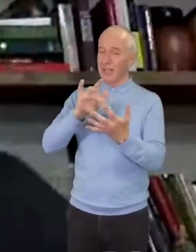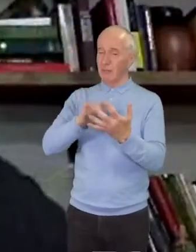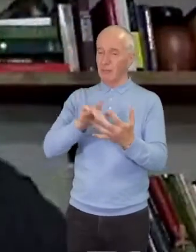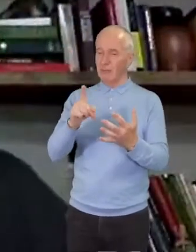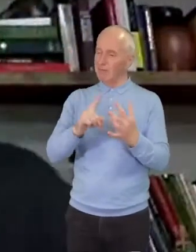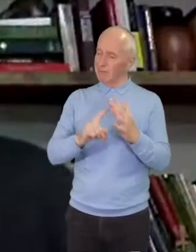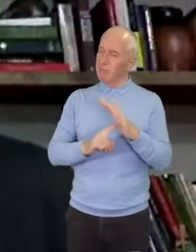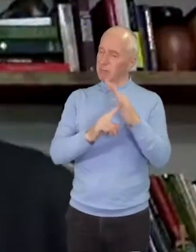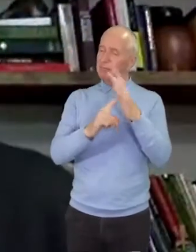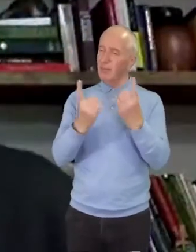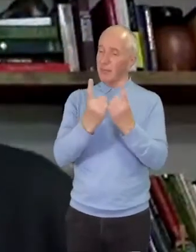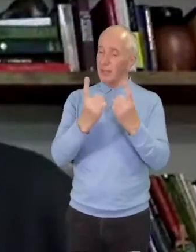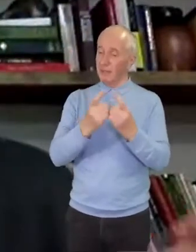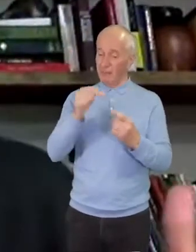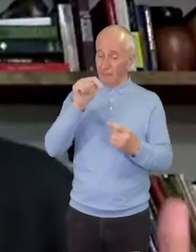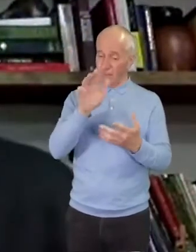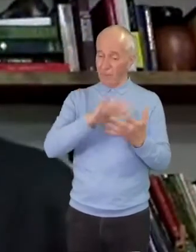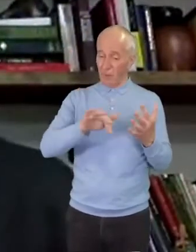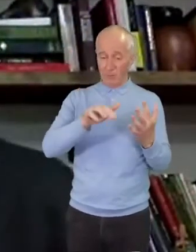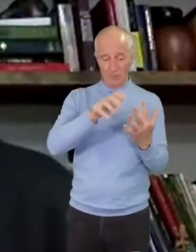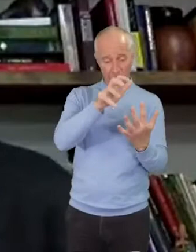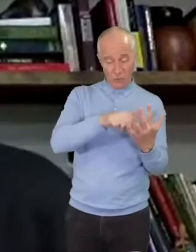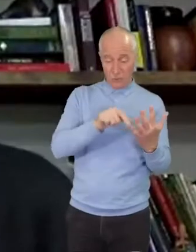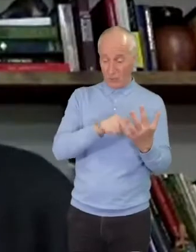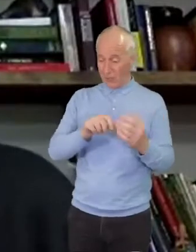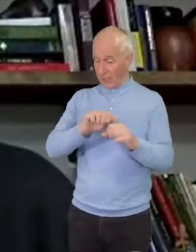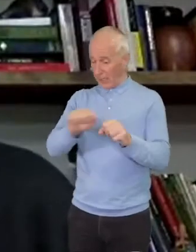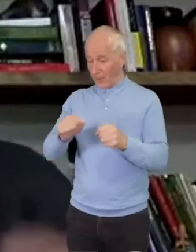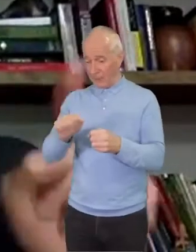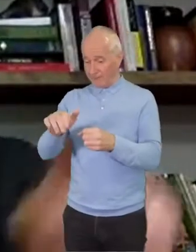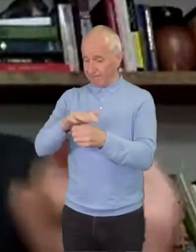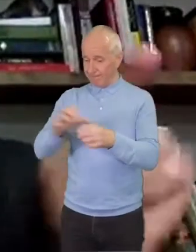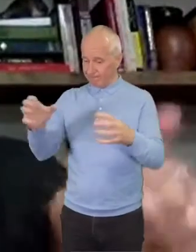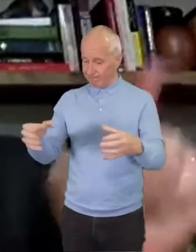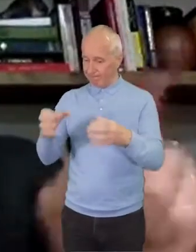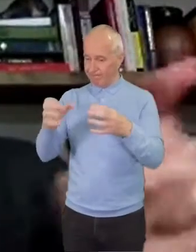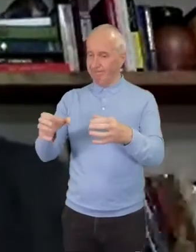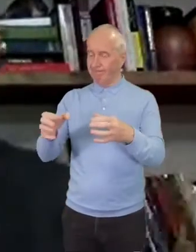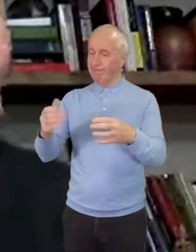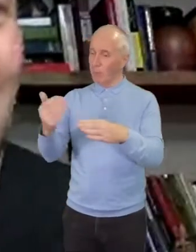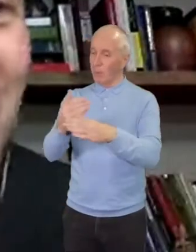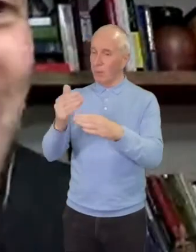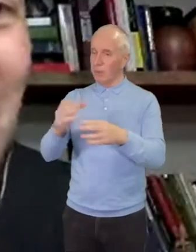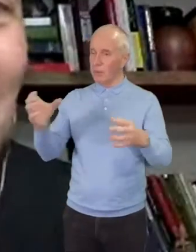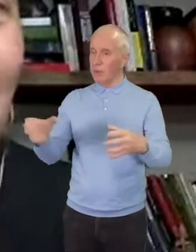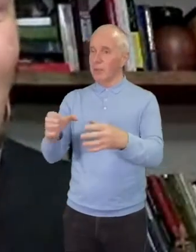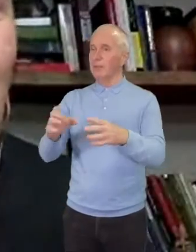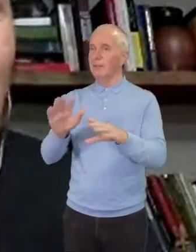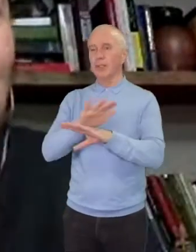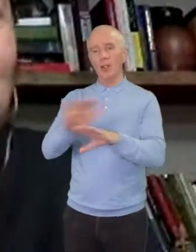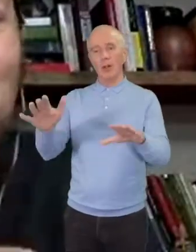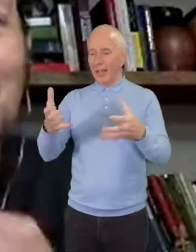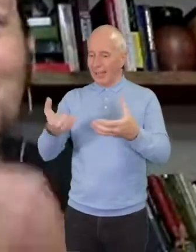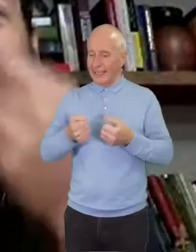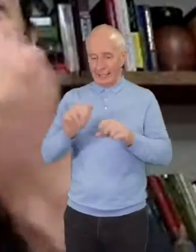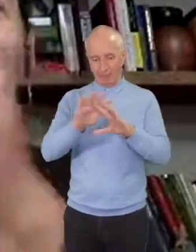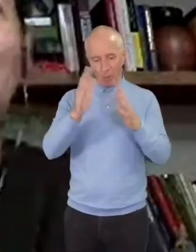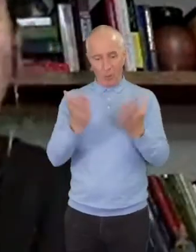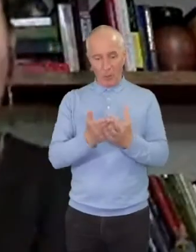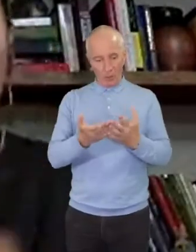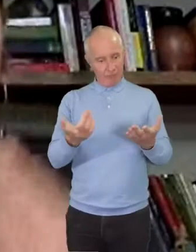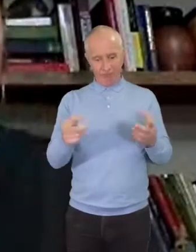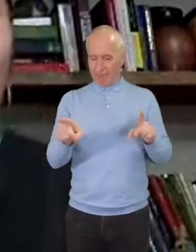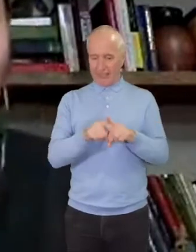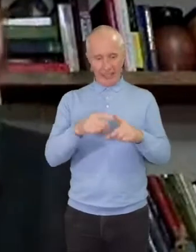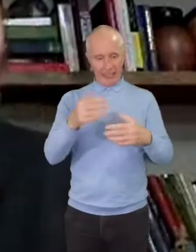and our vocation as a church is to not accept the world as it is, but to insist